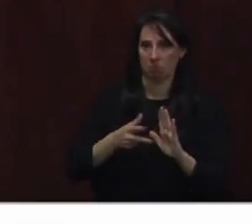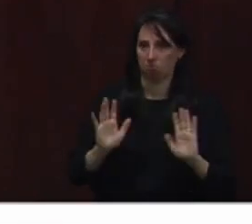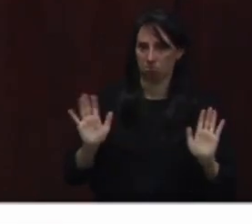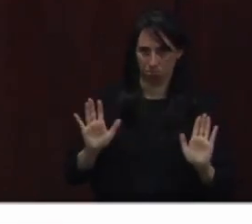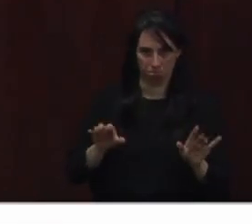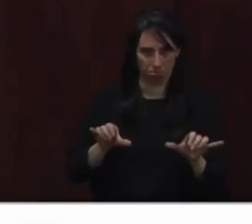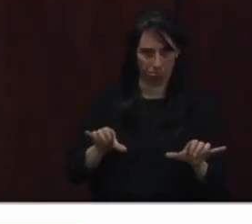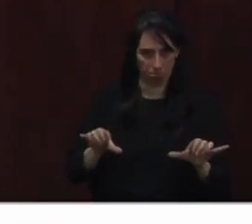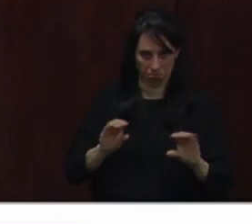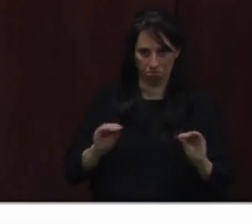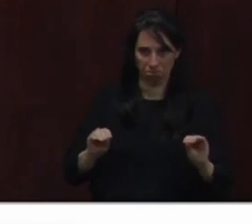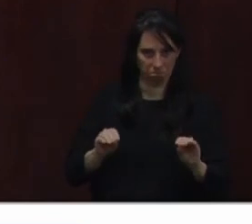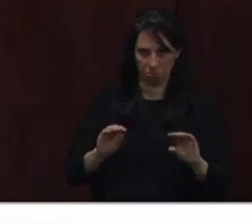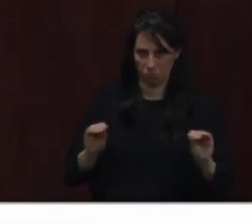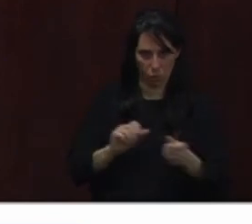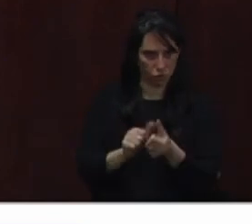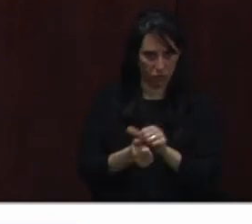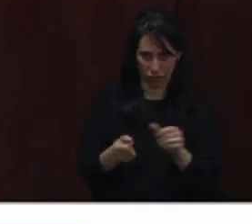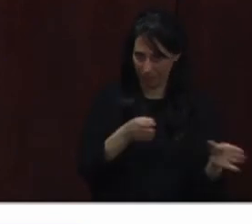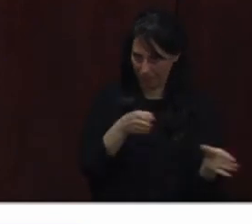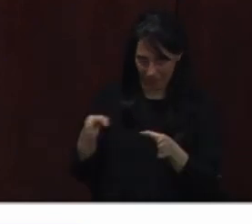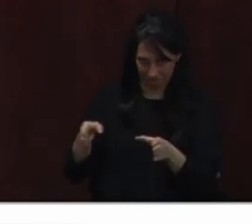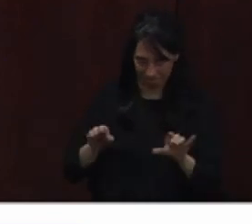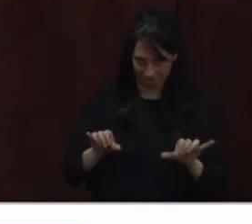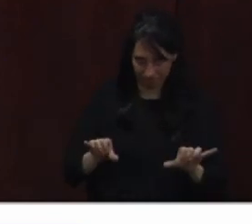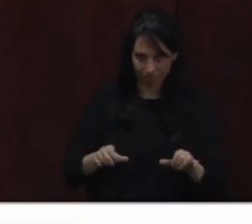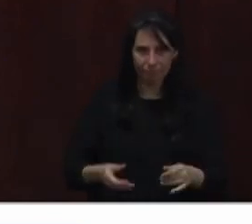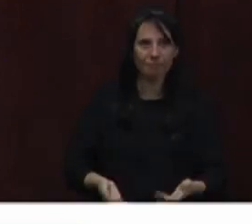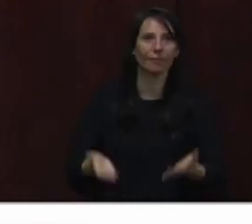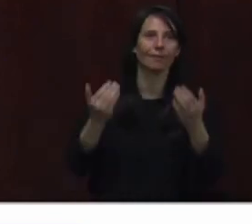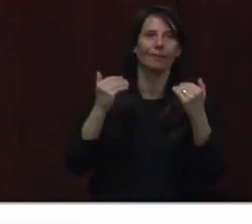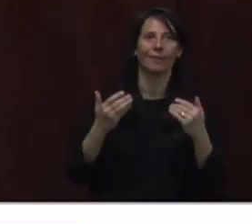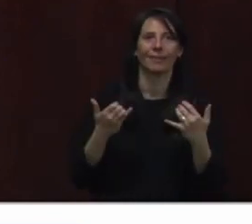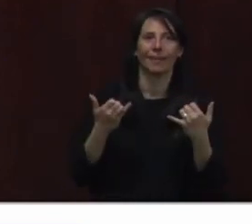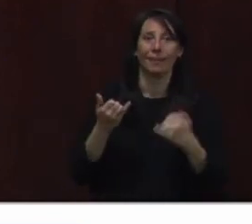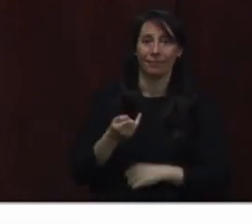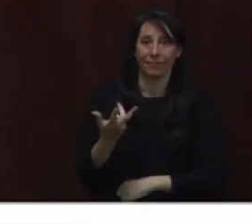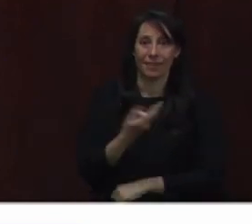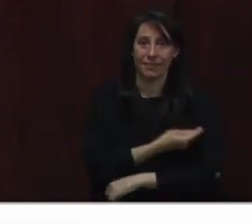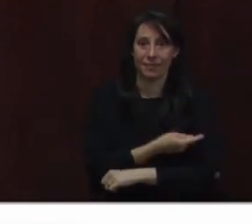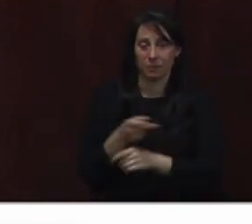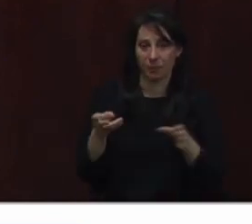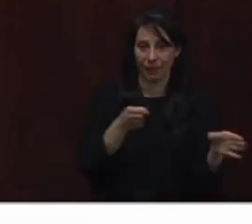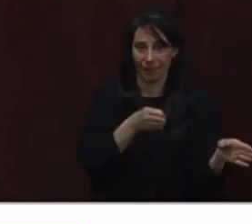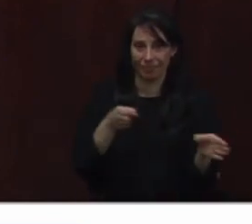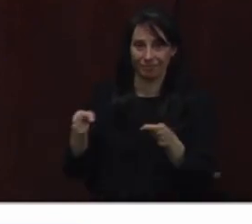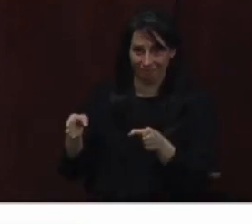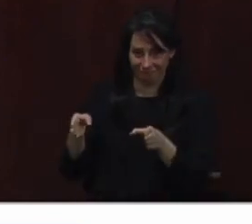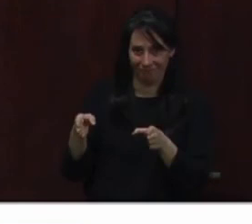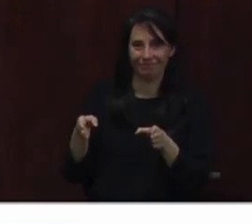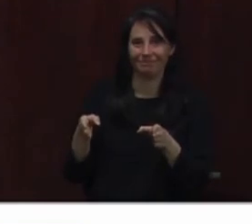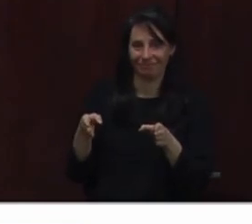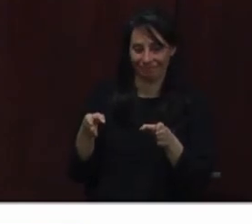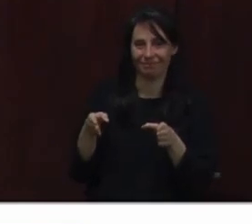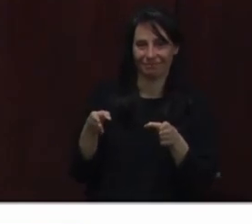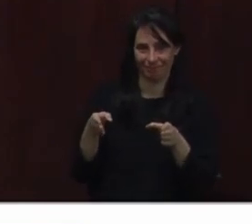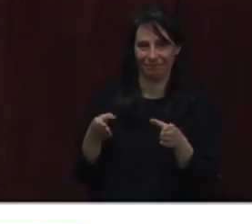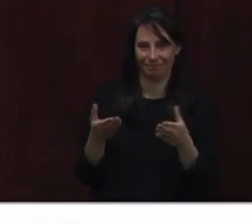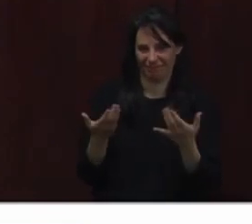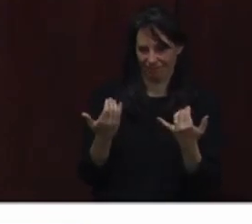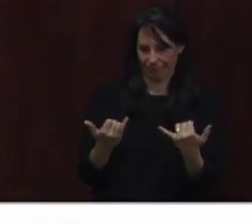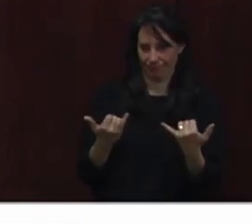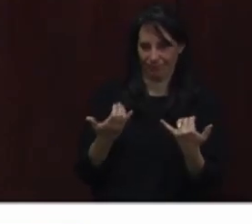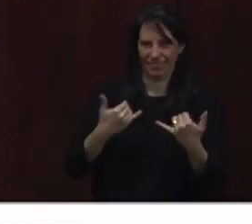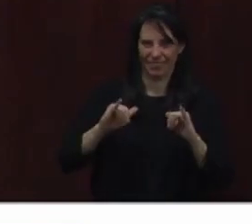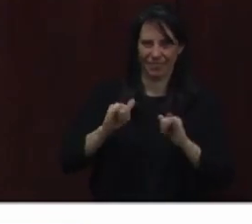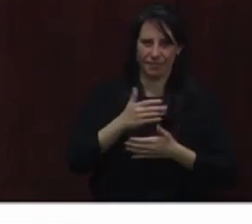Just wanted to continue to show you all the vaccine prioritization visual that we are currently in still phase one